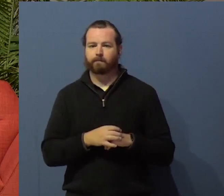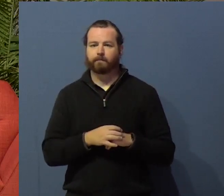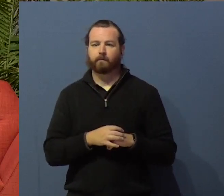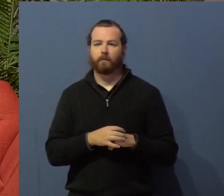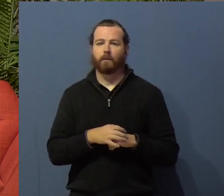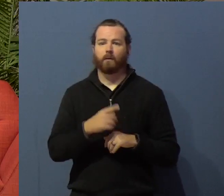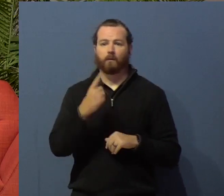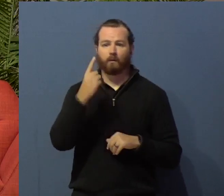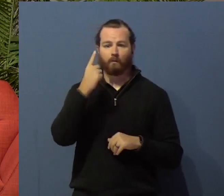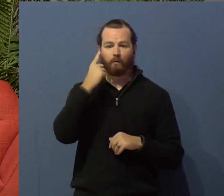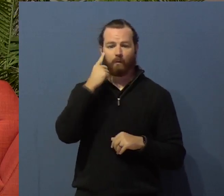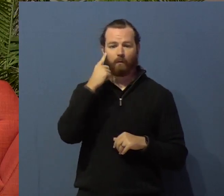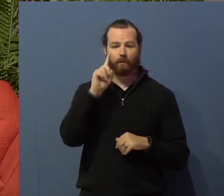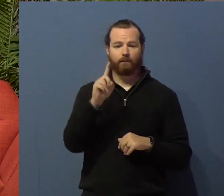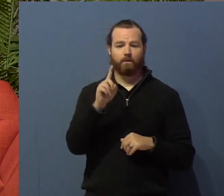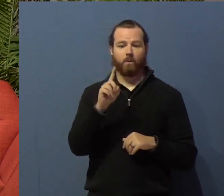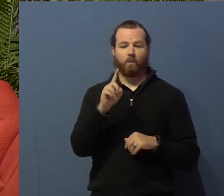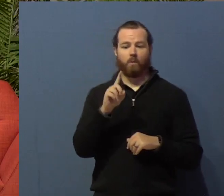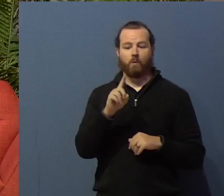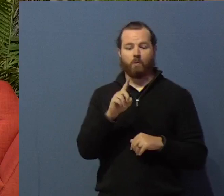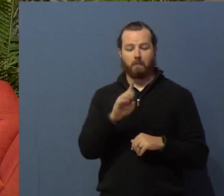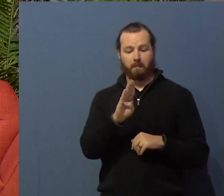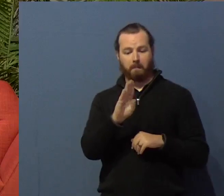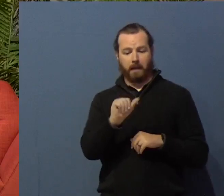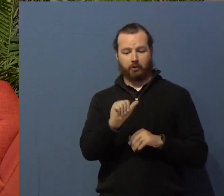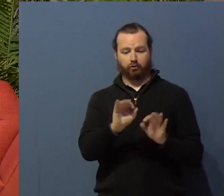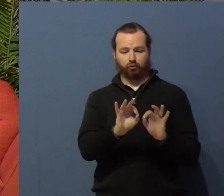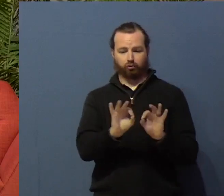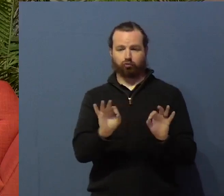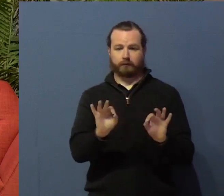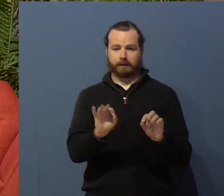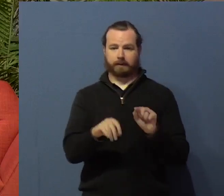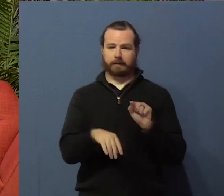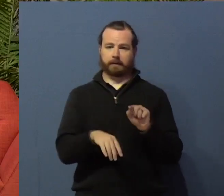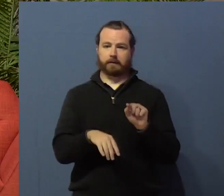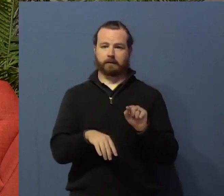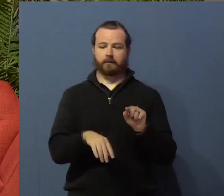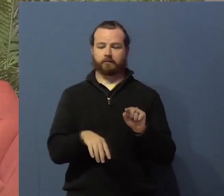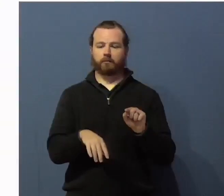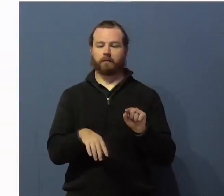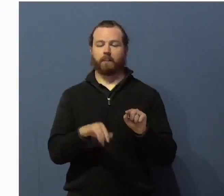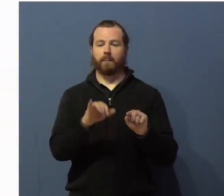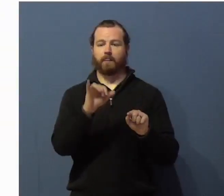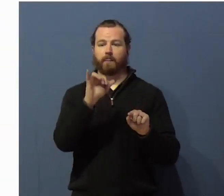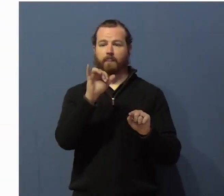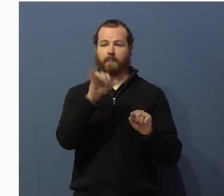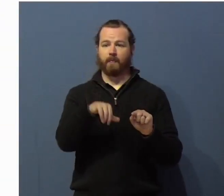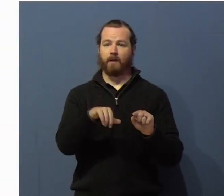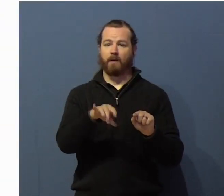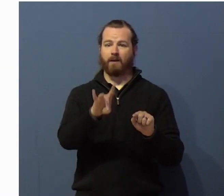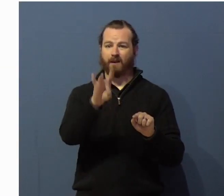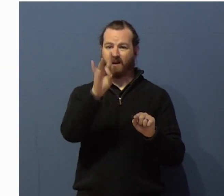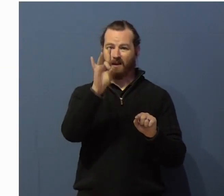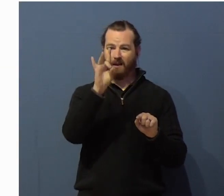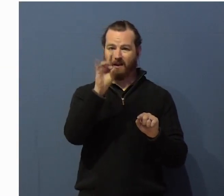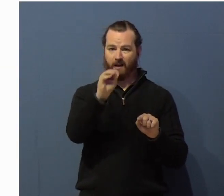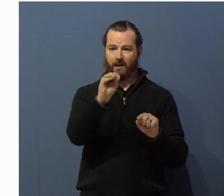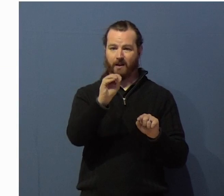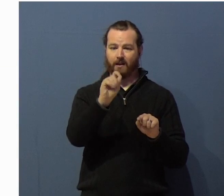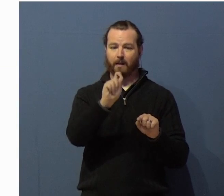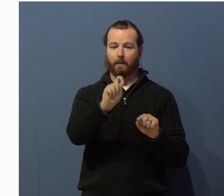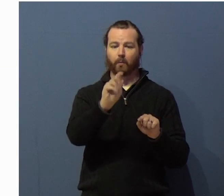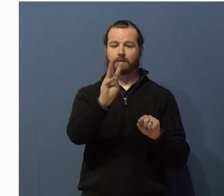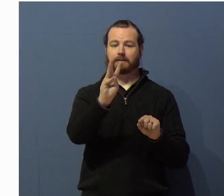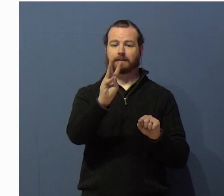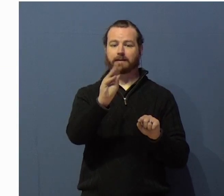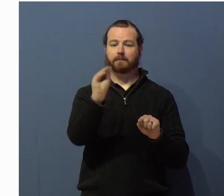For undergraduates, undergraduate degree, bachelor degree, 80.6% are